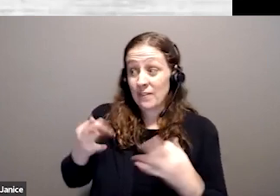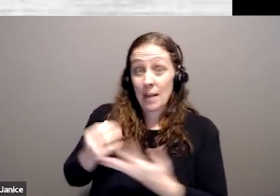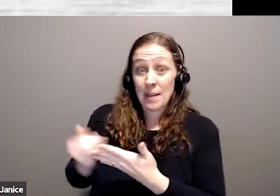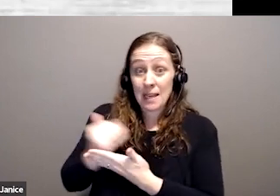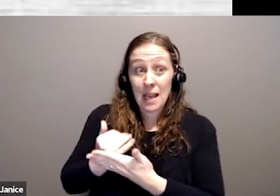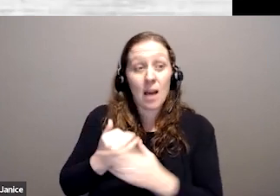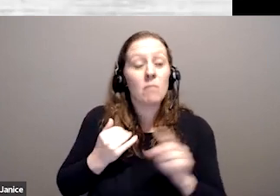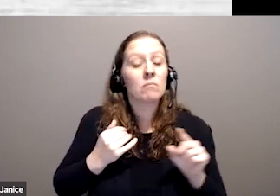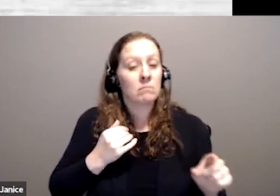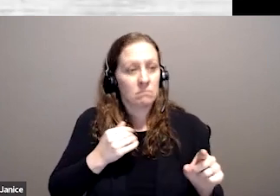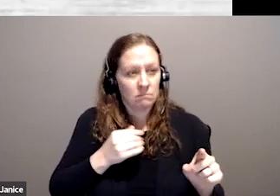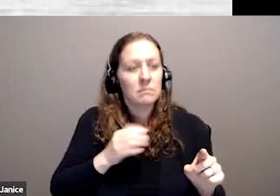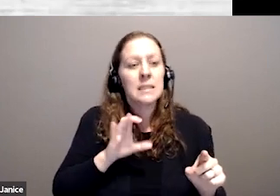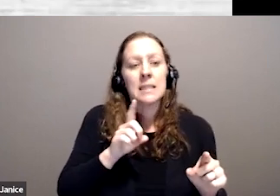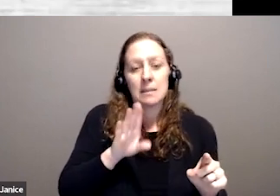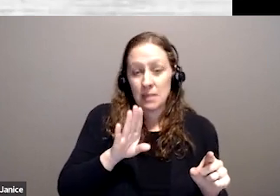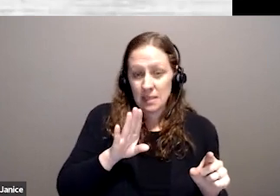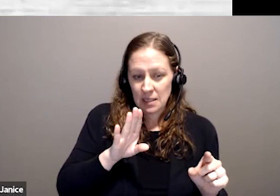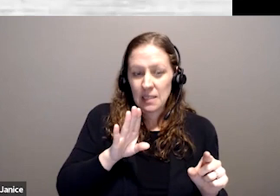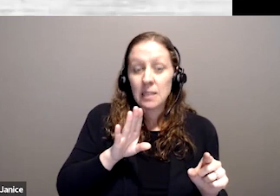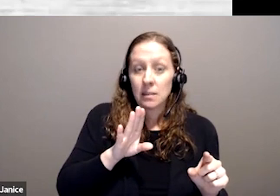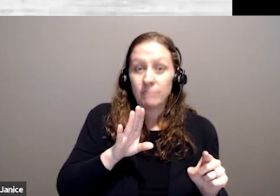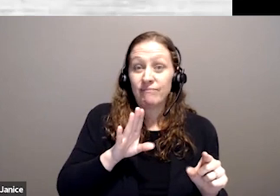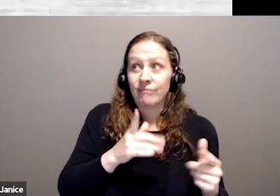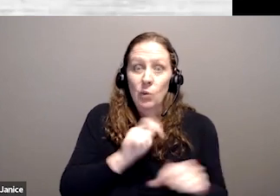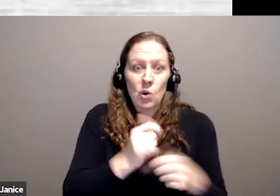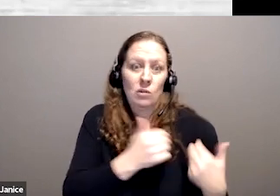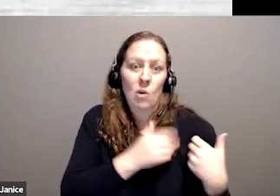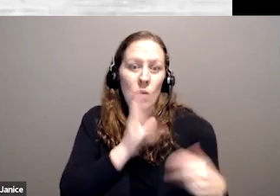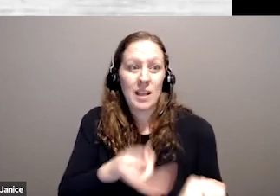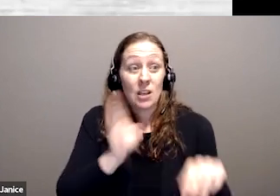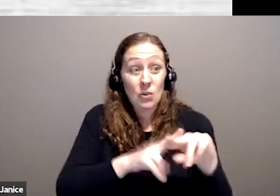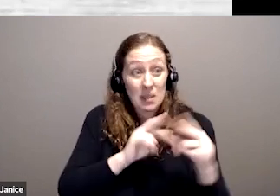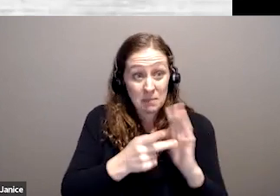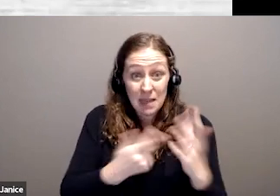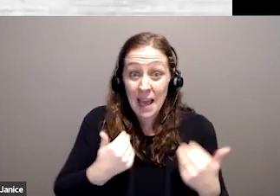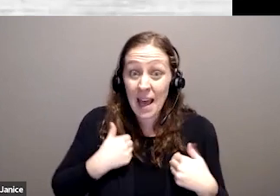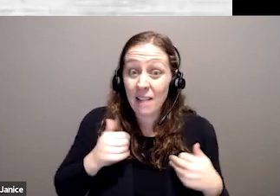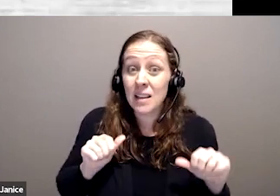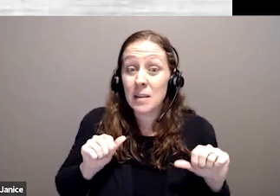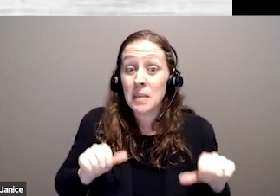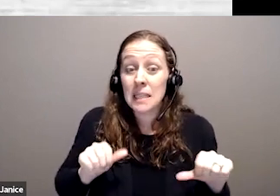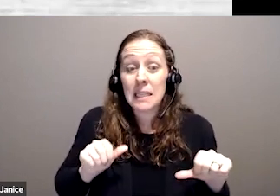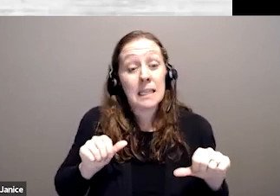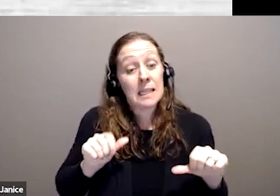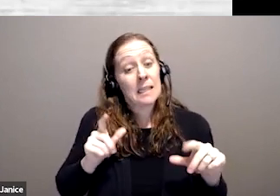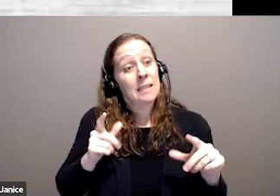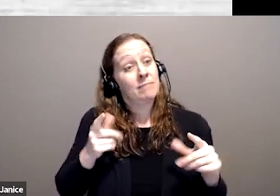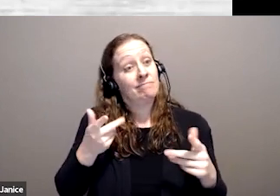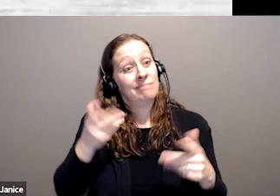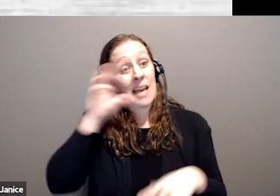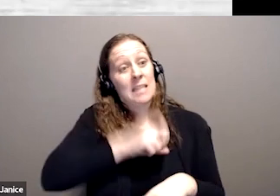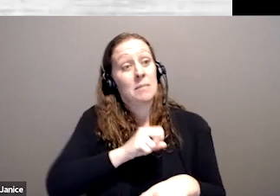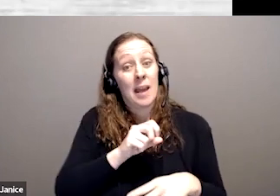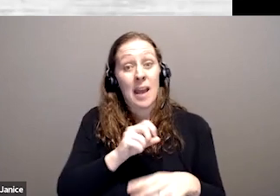of spouses would not being taken into account, but we don't have the capacity or the ability to estimate the additional costs in this